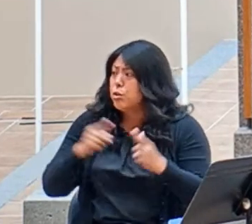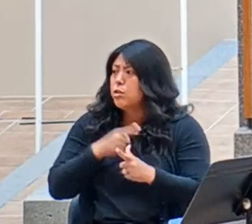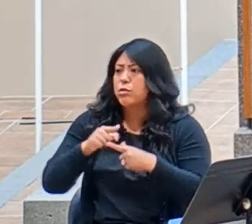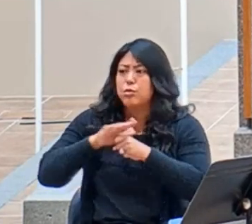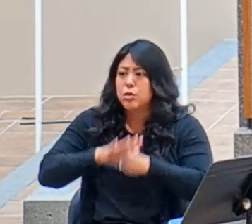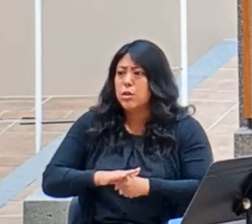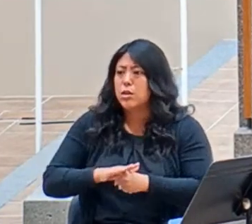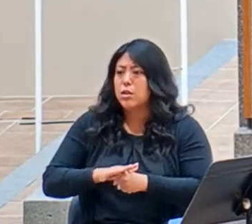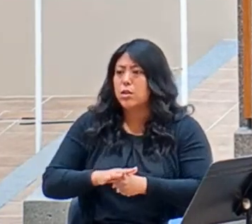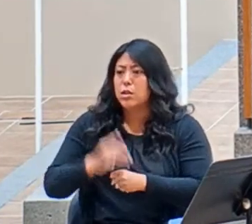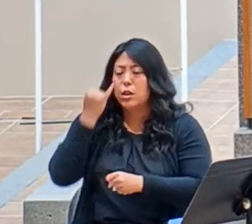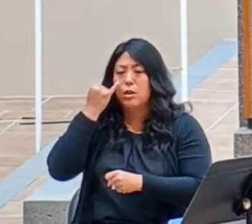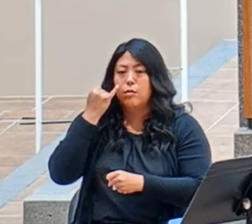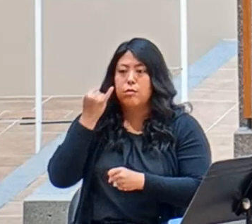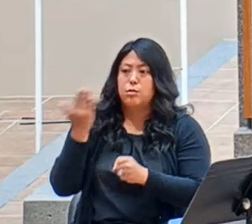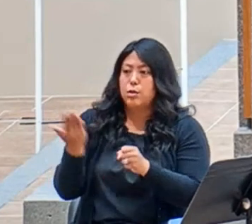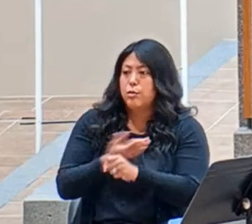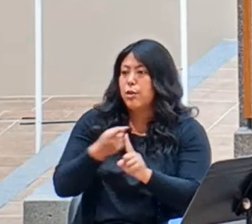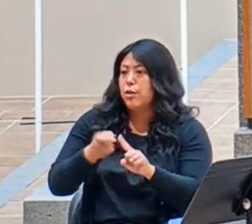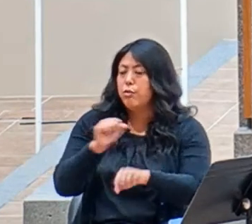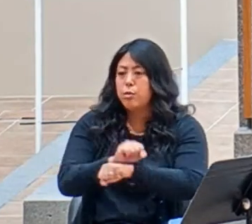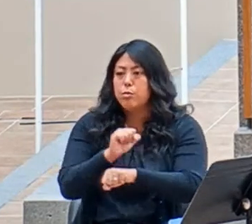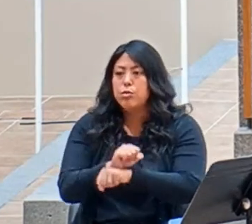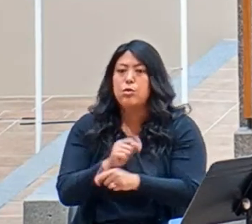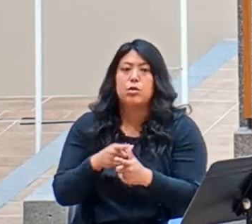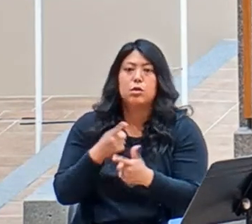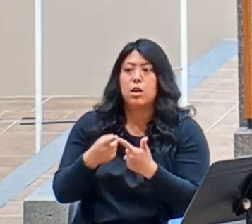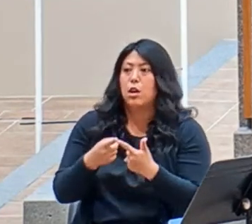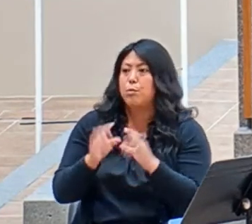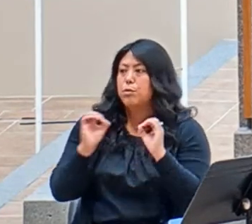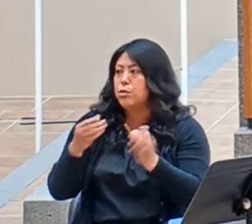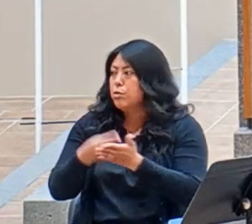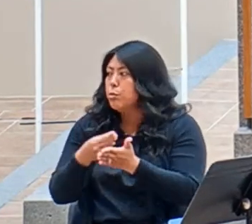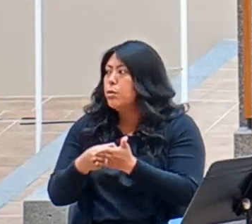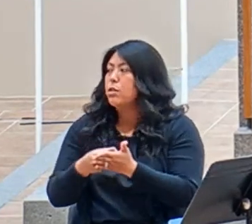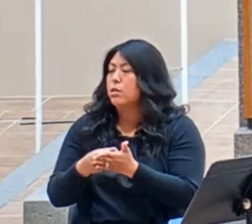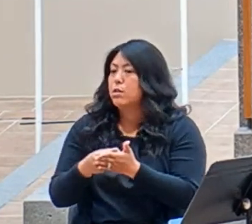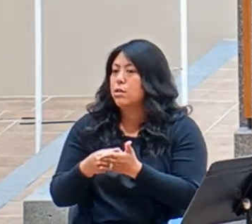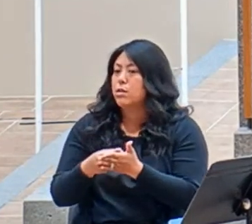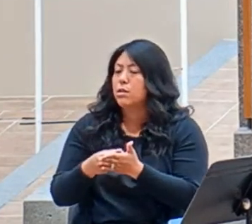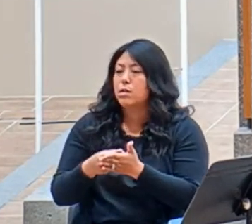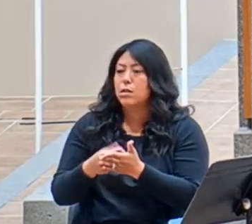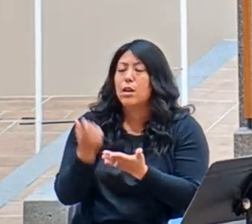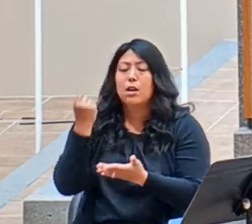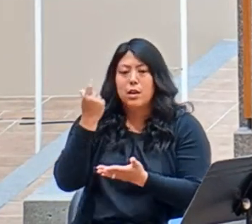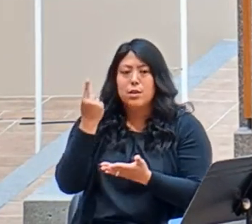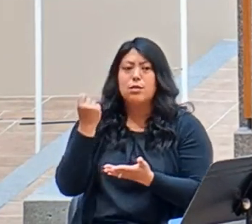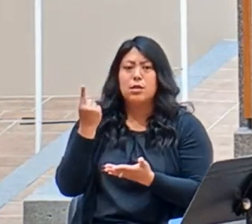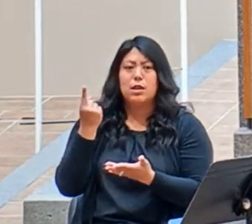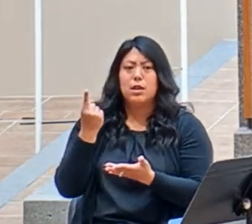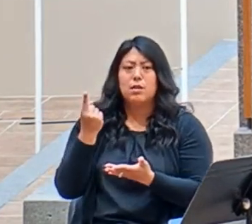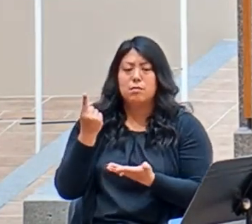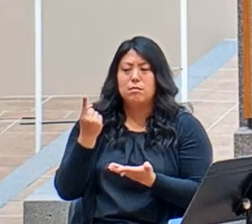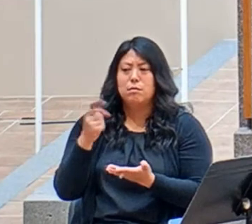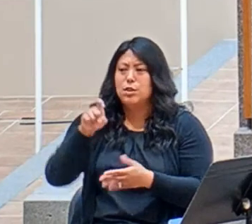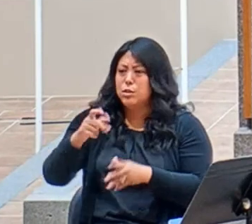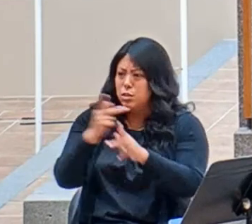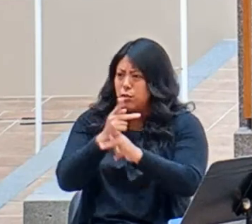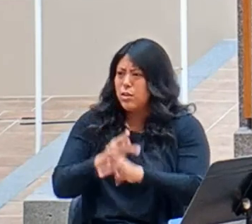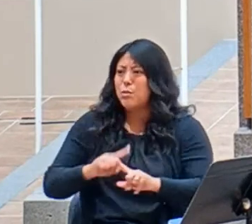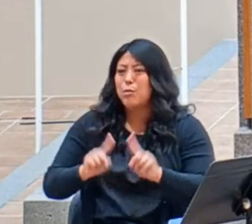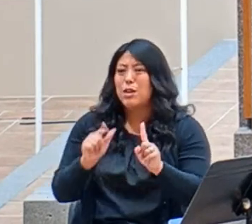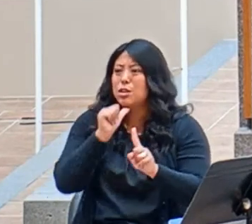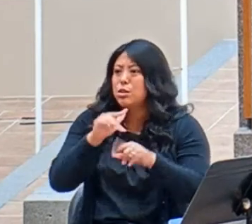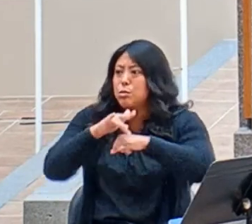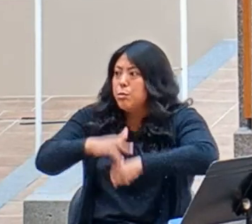job, can't pay the bills, my stocks, when am I going to retire? Yeah, you need to keep up with that, but don't be